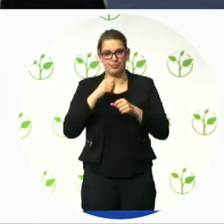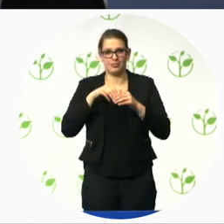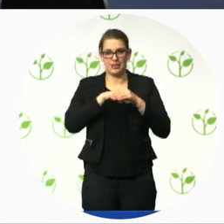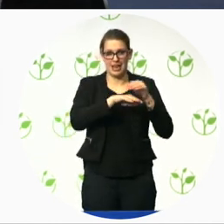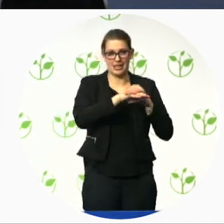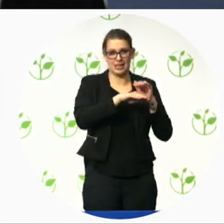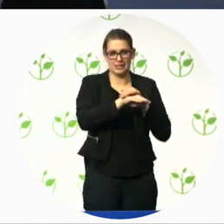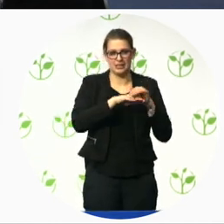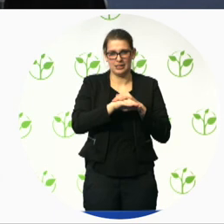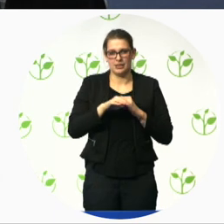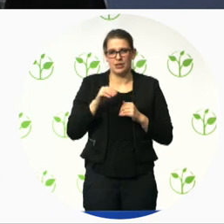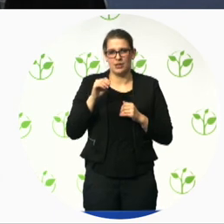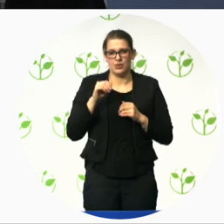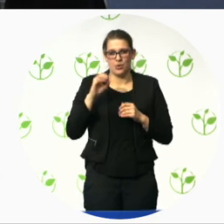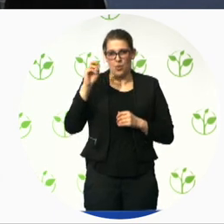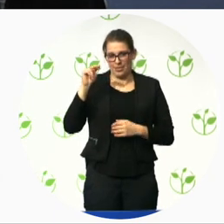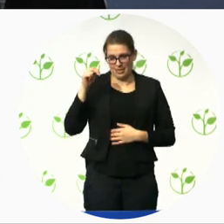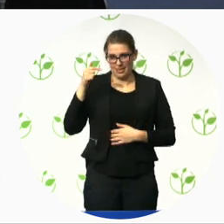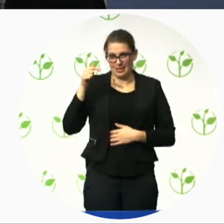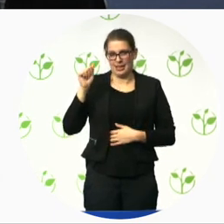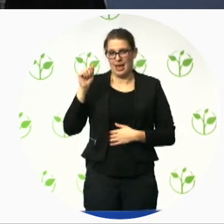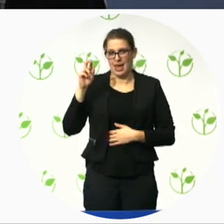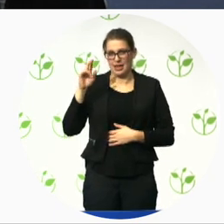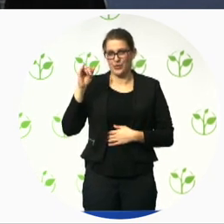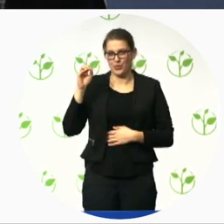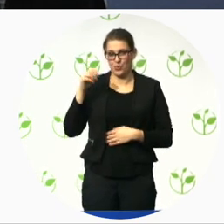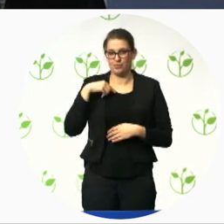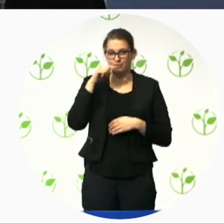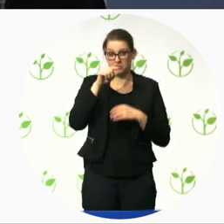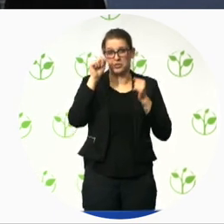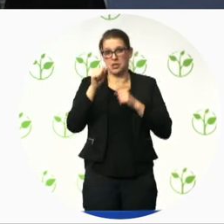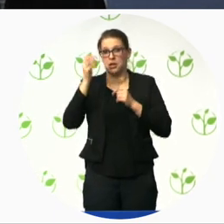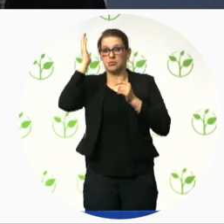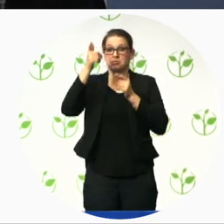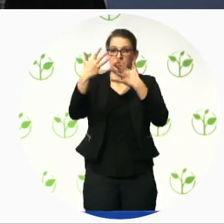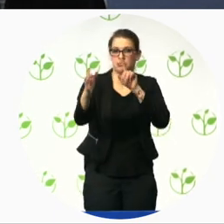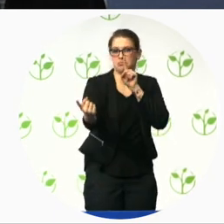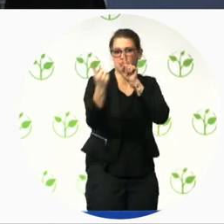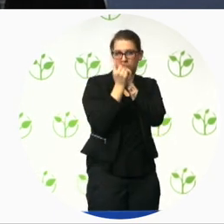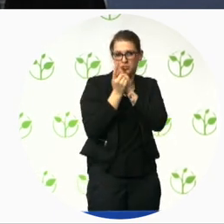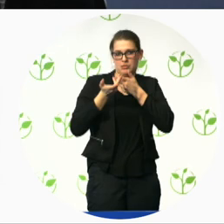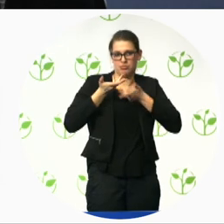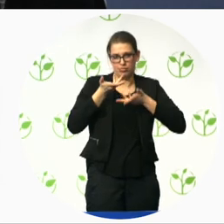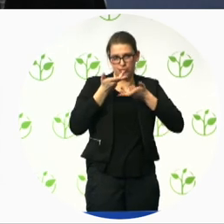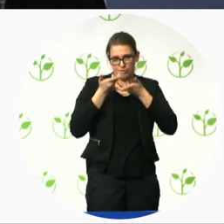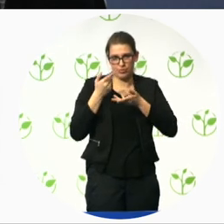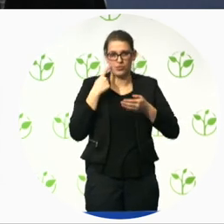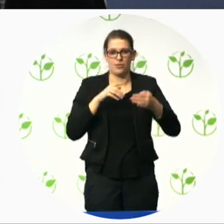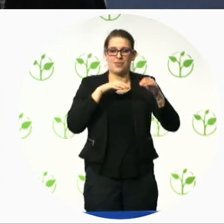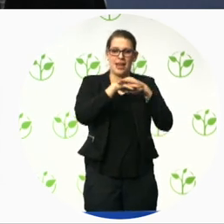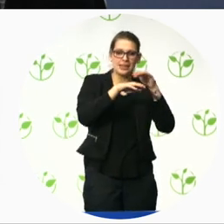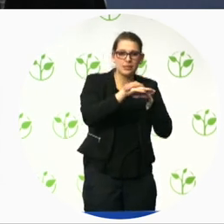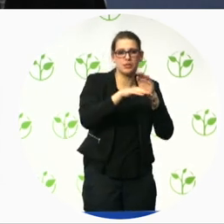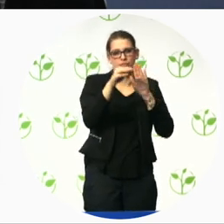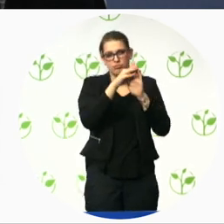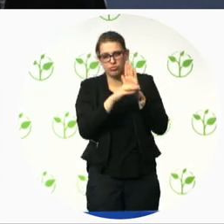your question but yes we do have the AODA it's been in place since 2005 and we have the IASR